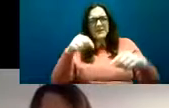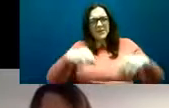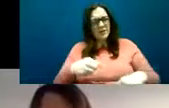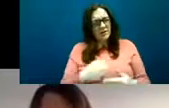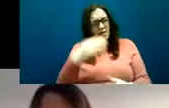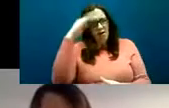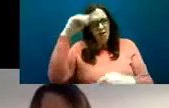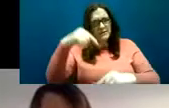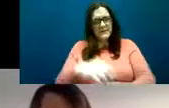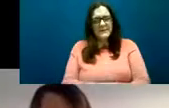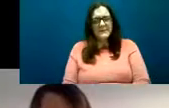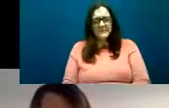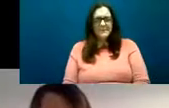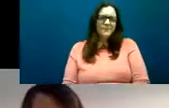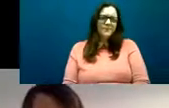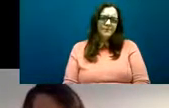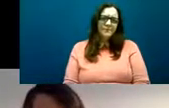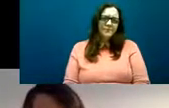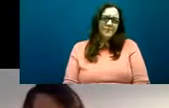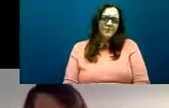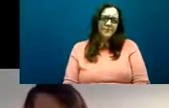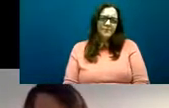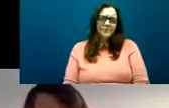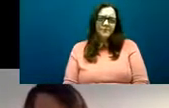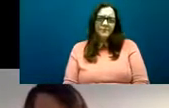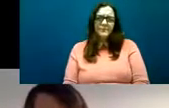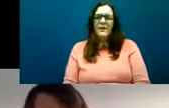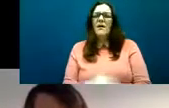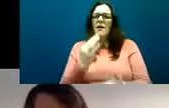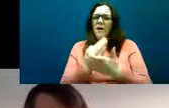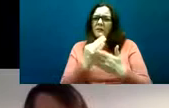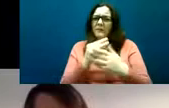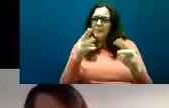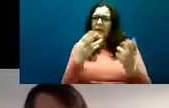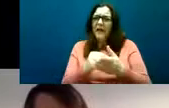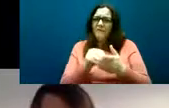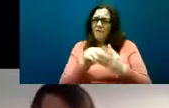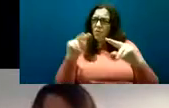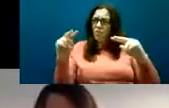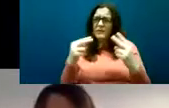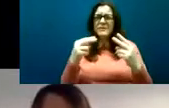risk of poorer outcomes including you know there's more likelihood they will suffer social isolation